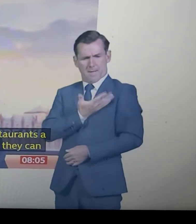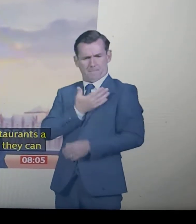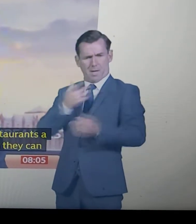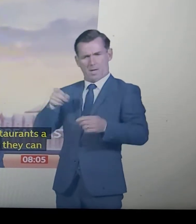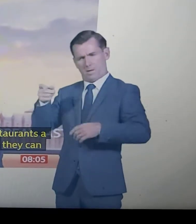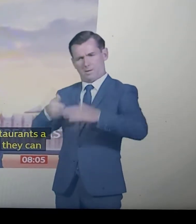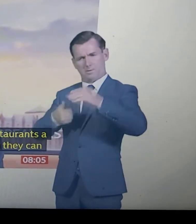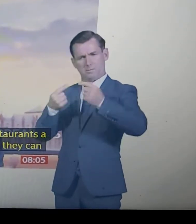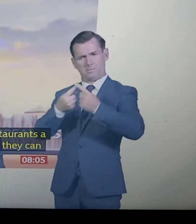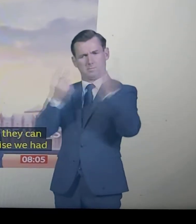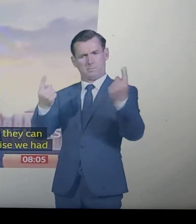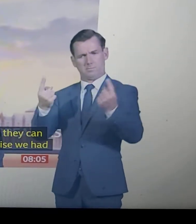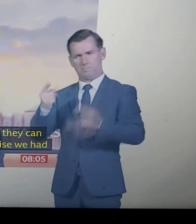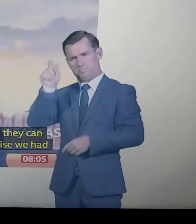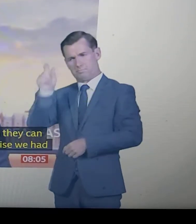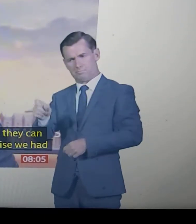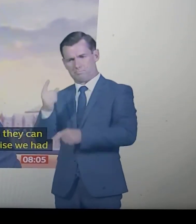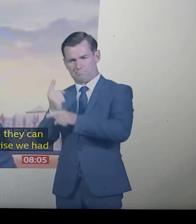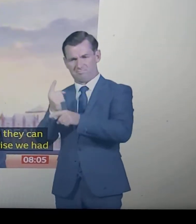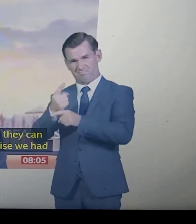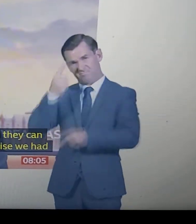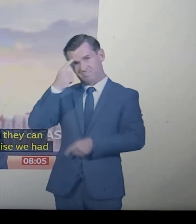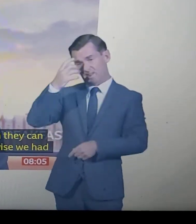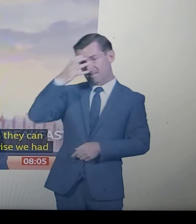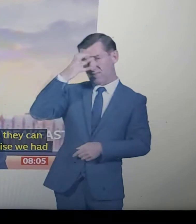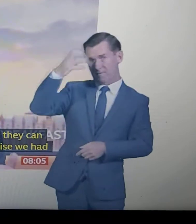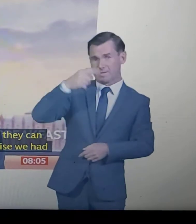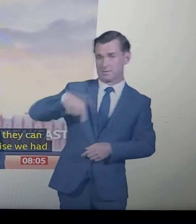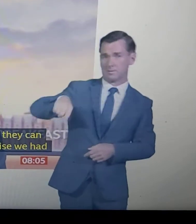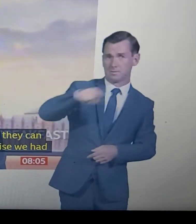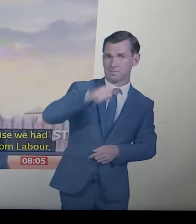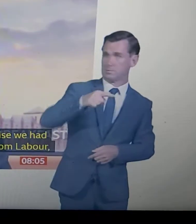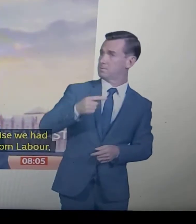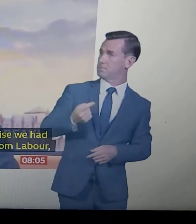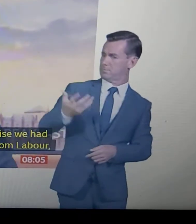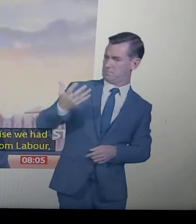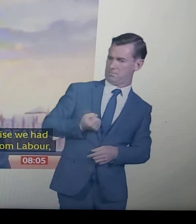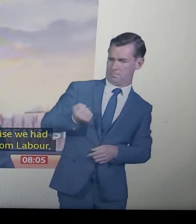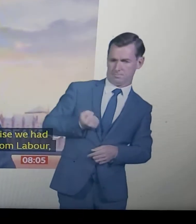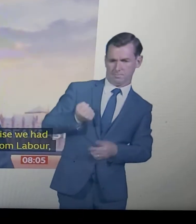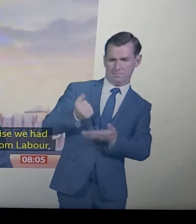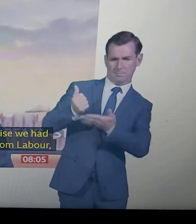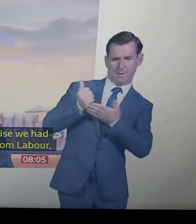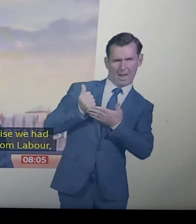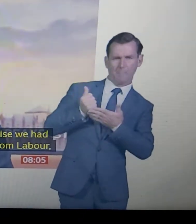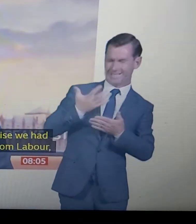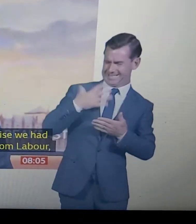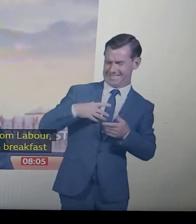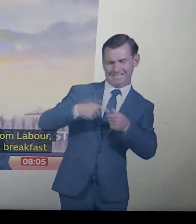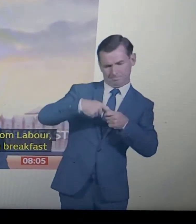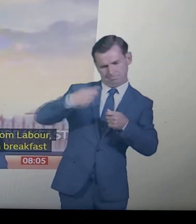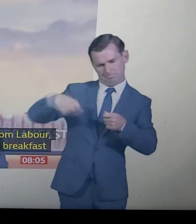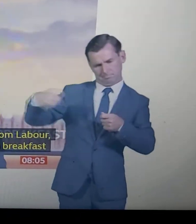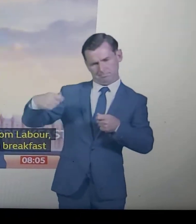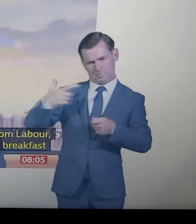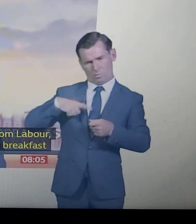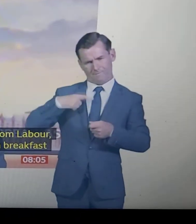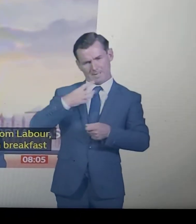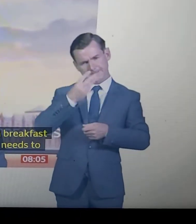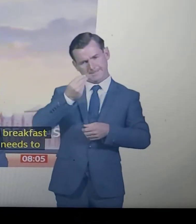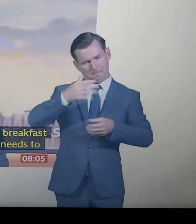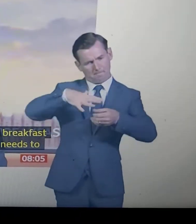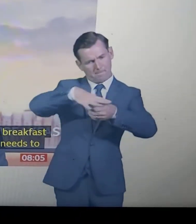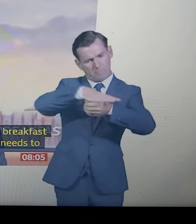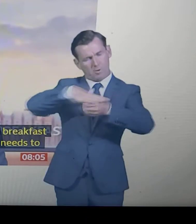needs to extend the furlough scheme for those sectors that aren't able to reopen in the next few months. And also later